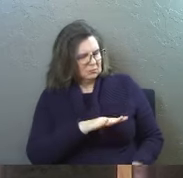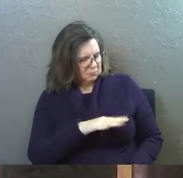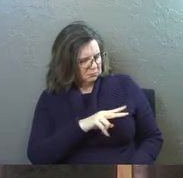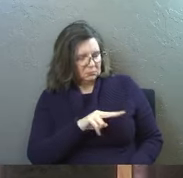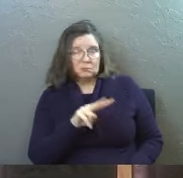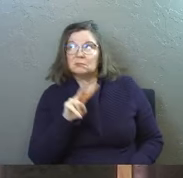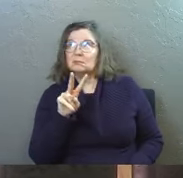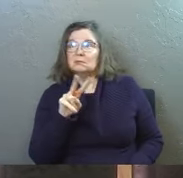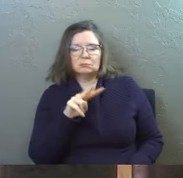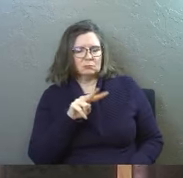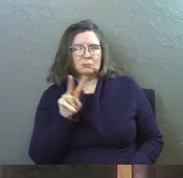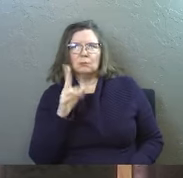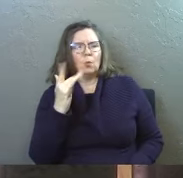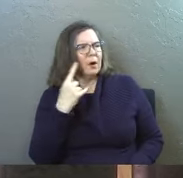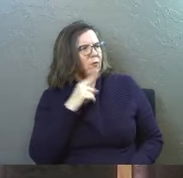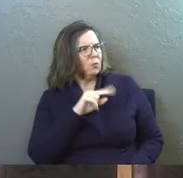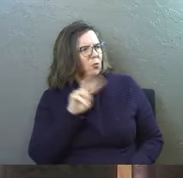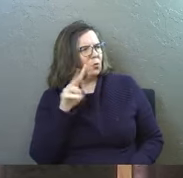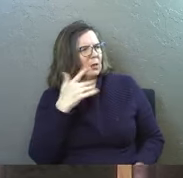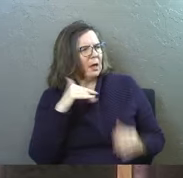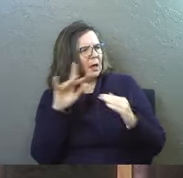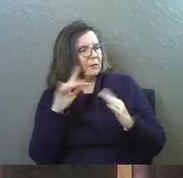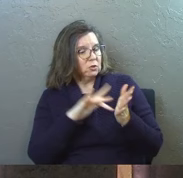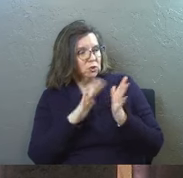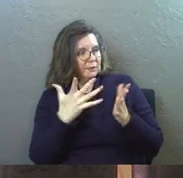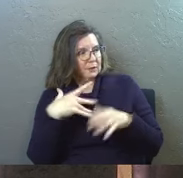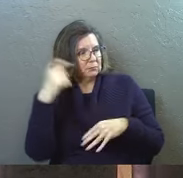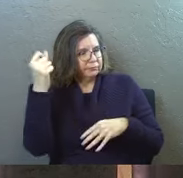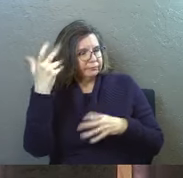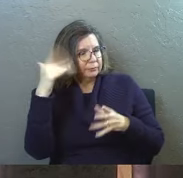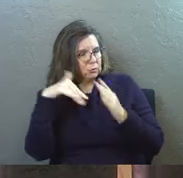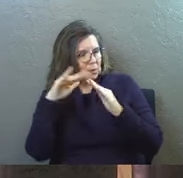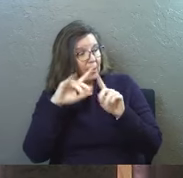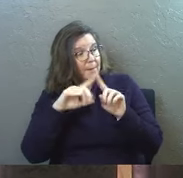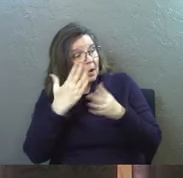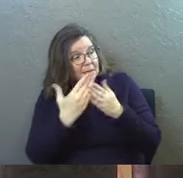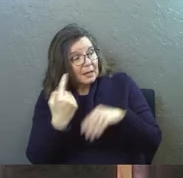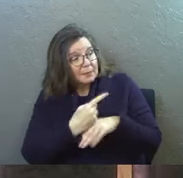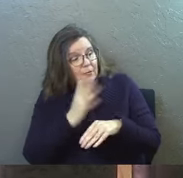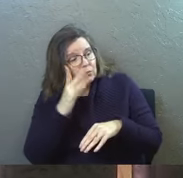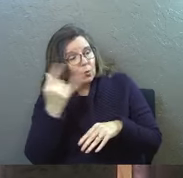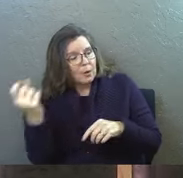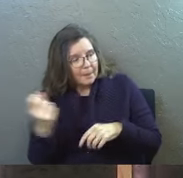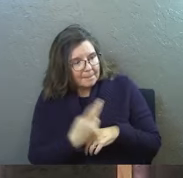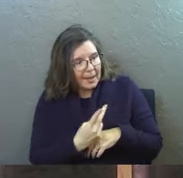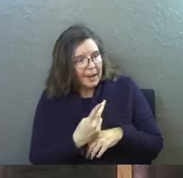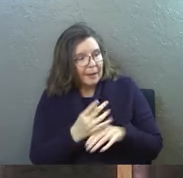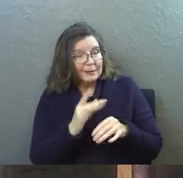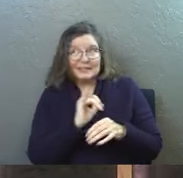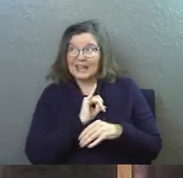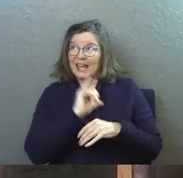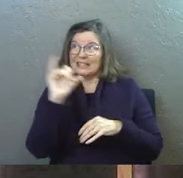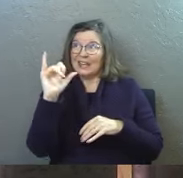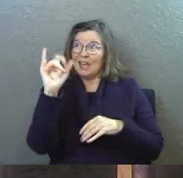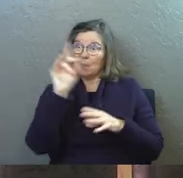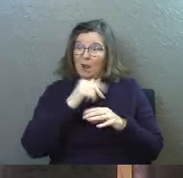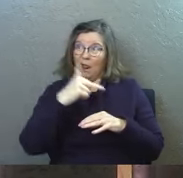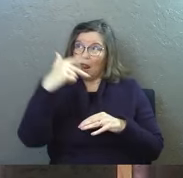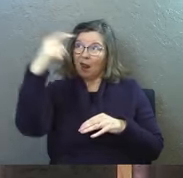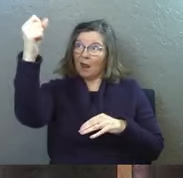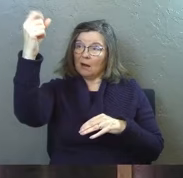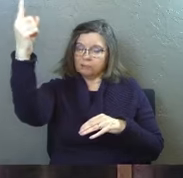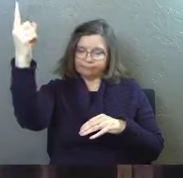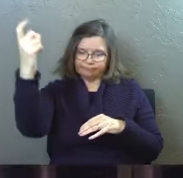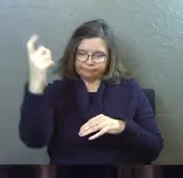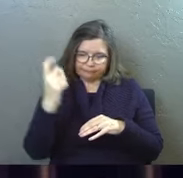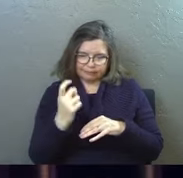standing here staring into heaven? Jesus has been taken from you into heaven, but someday he will return from heaven in the same way